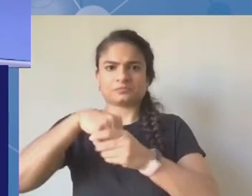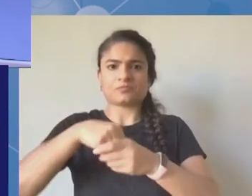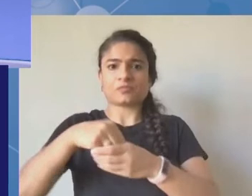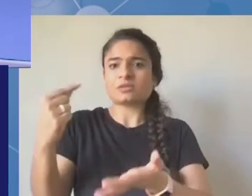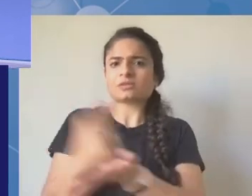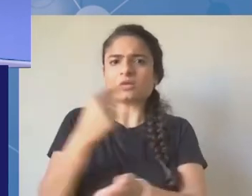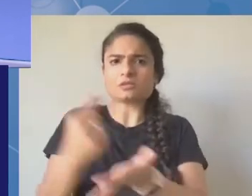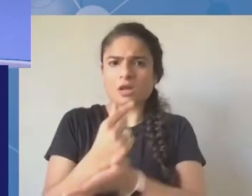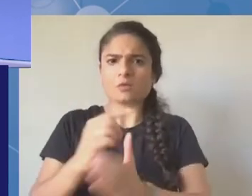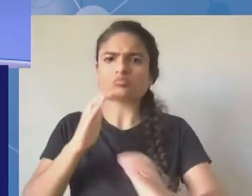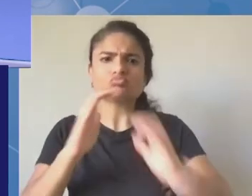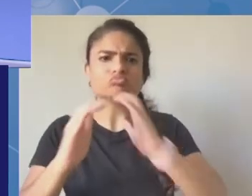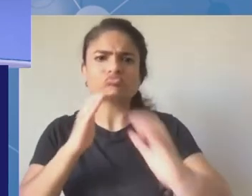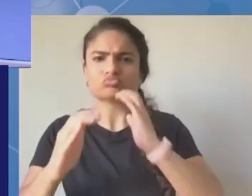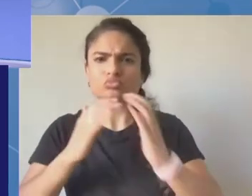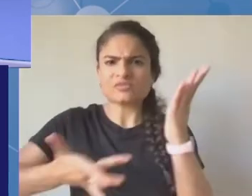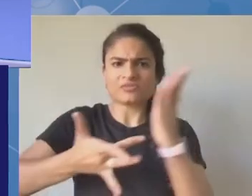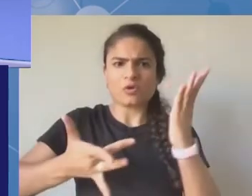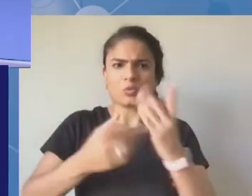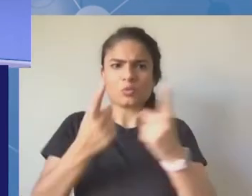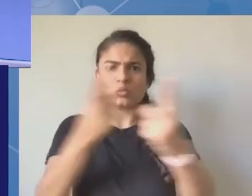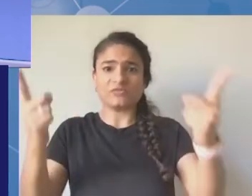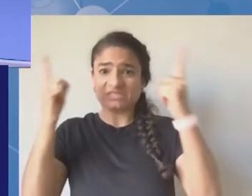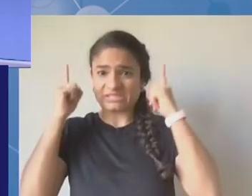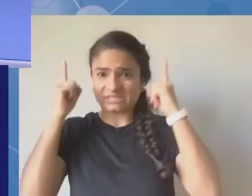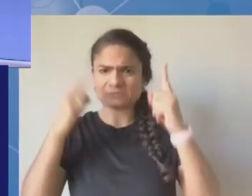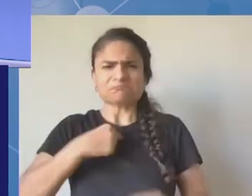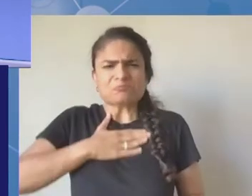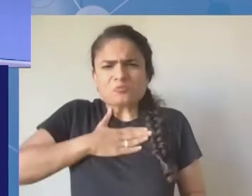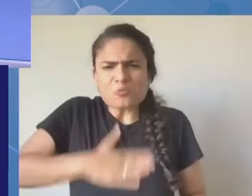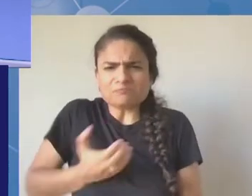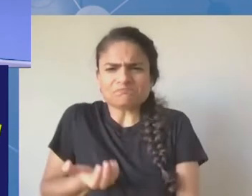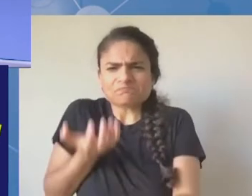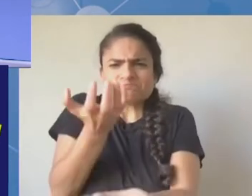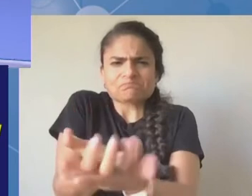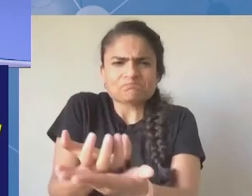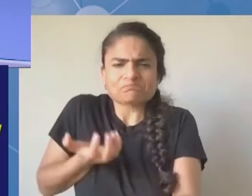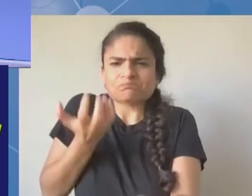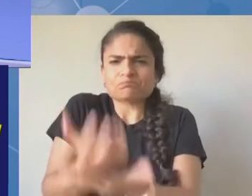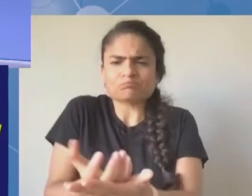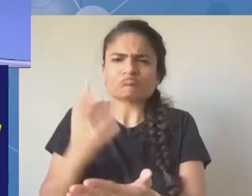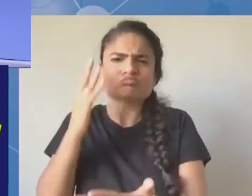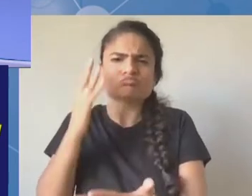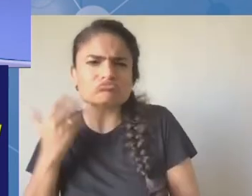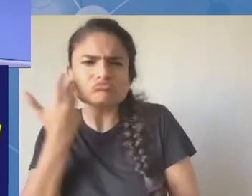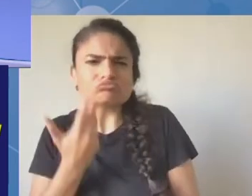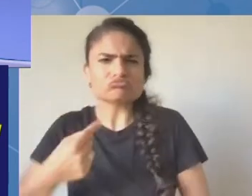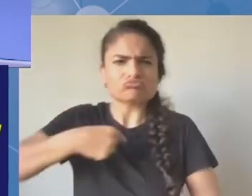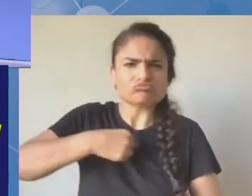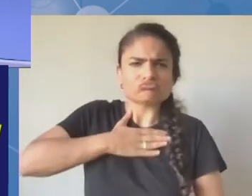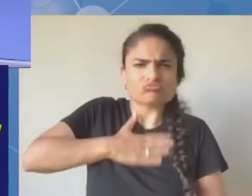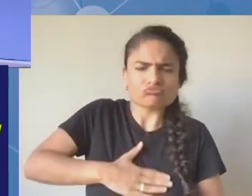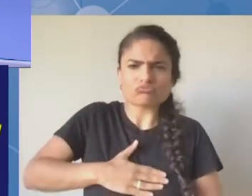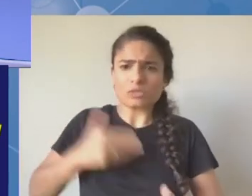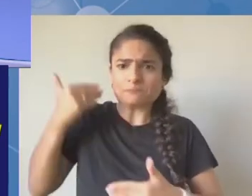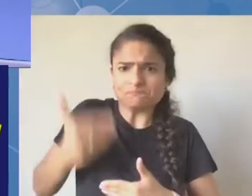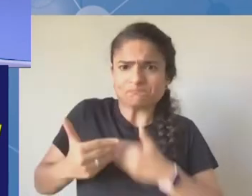to highlight the Polish view in the global debate on the future of digital space, building a space which enables